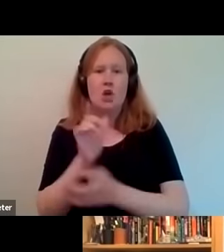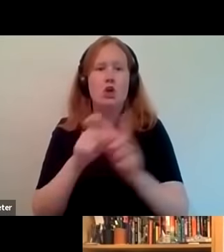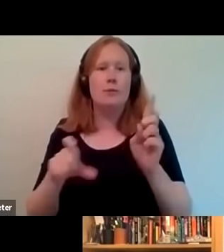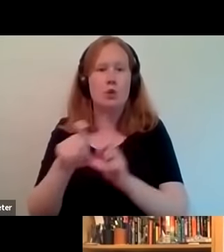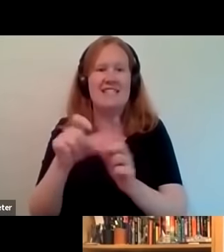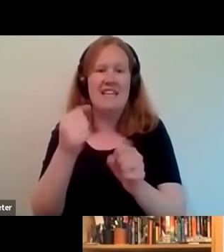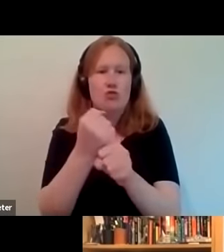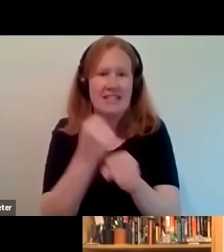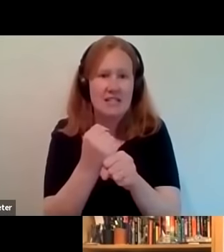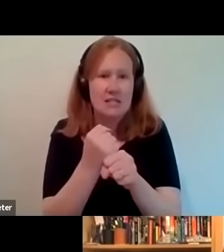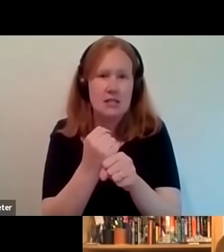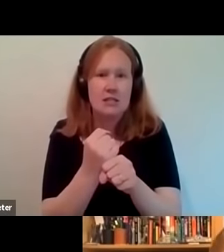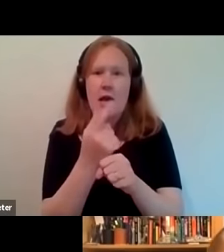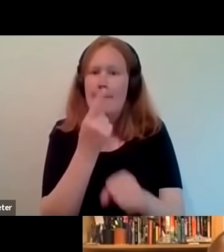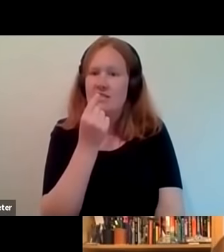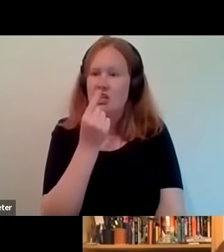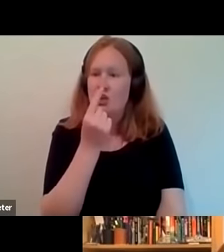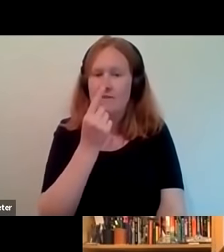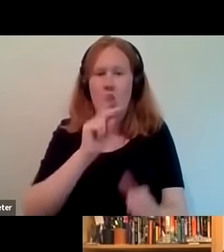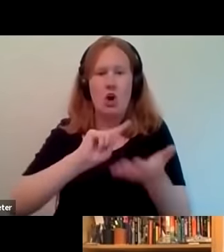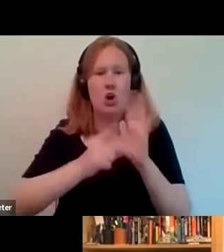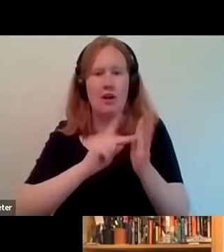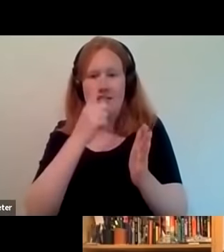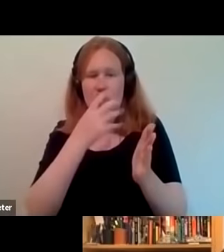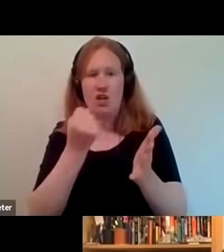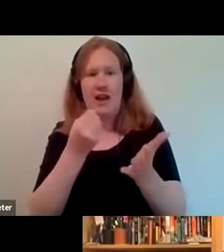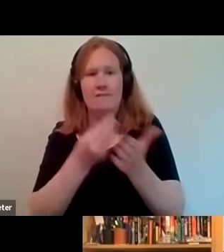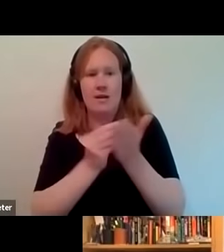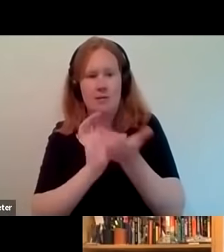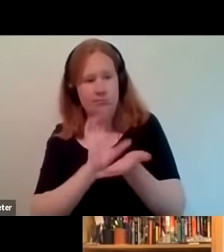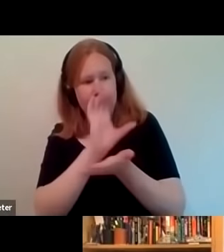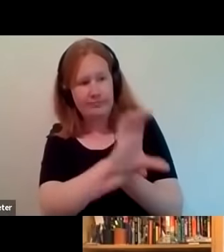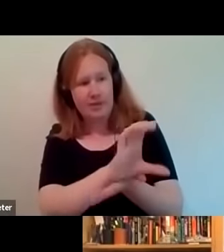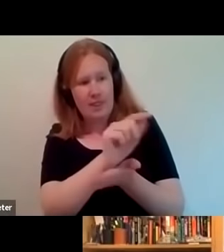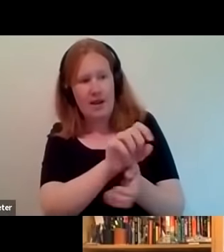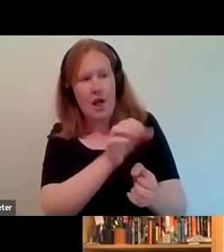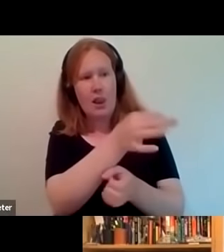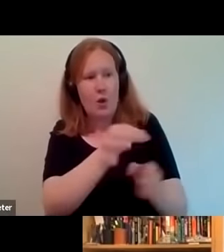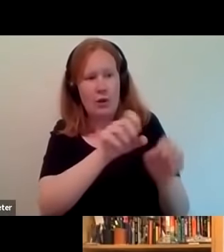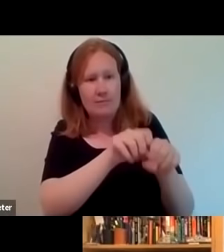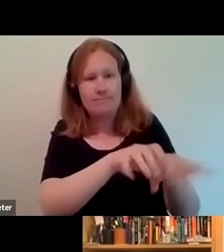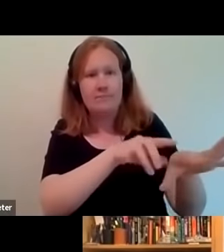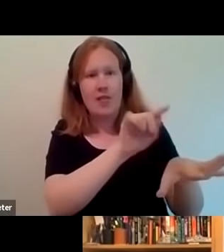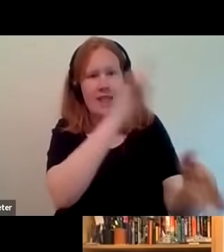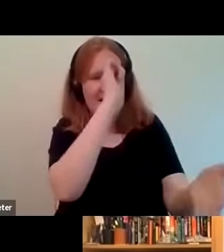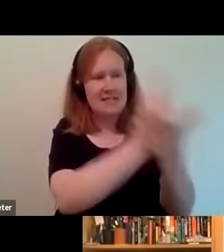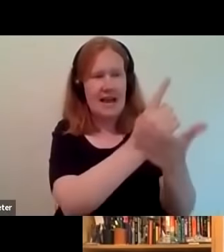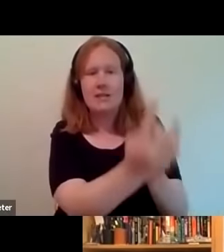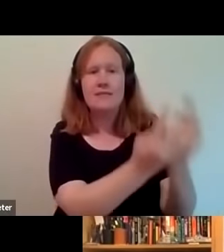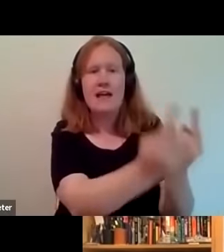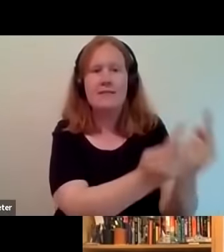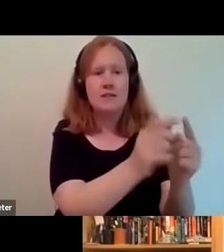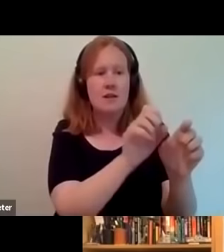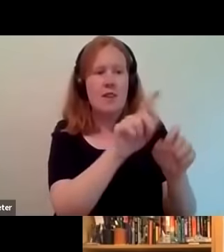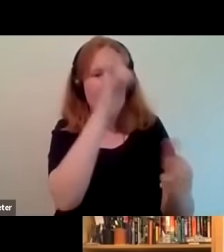example you know the potential for organizations to get a pot of money that you deliver locally you make those decisions you design the processes